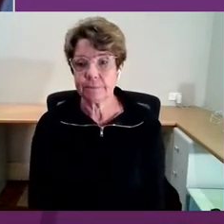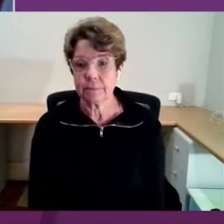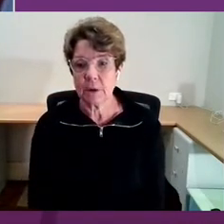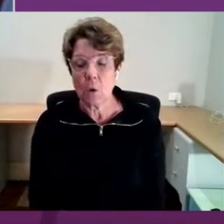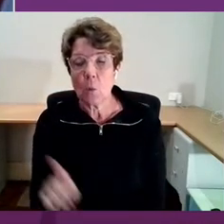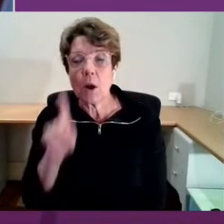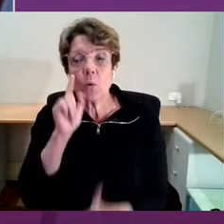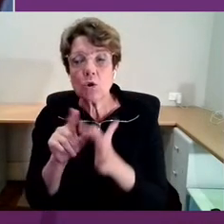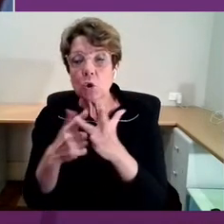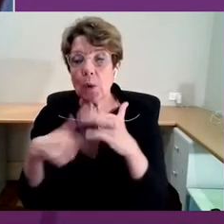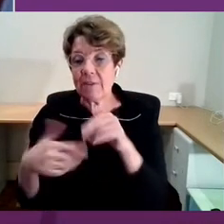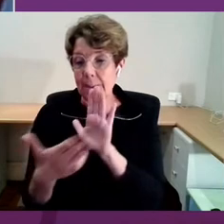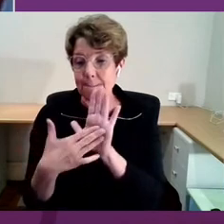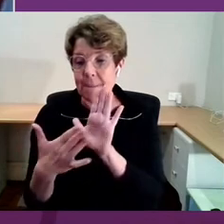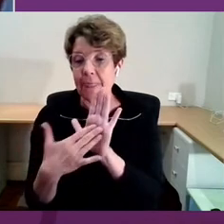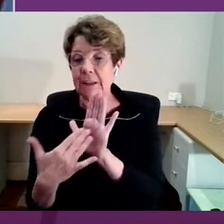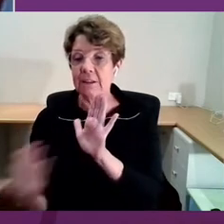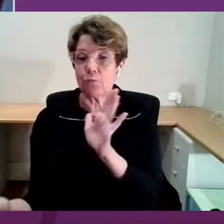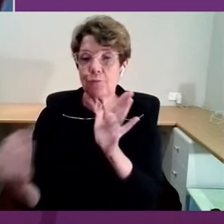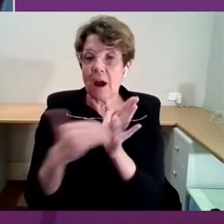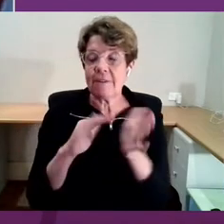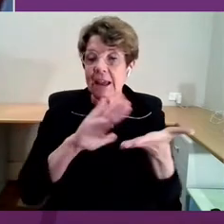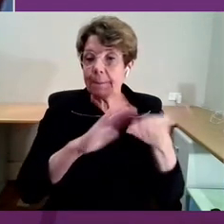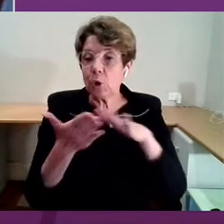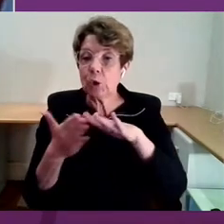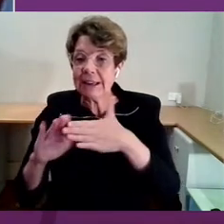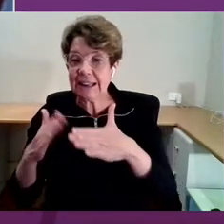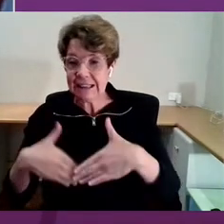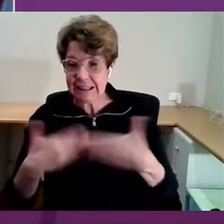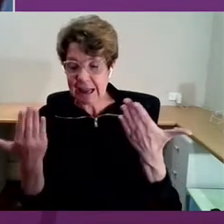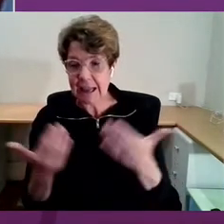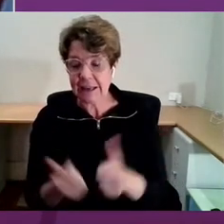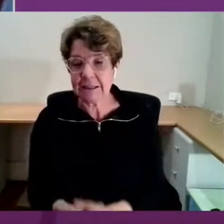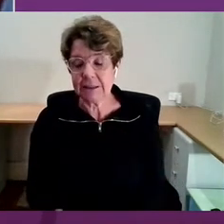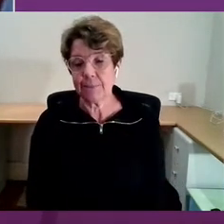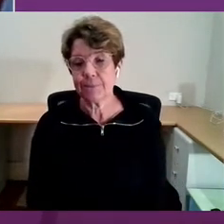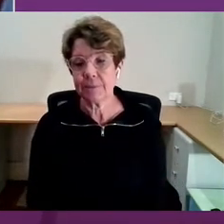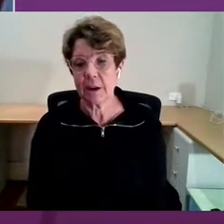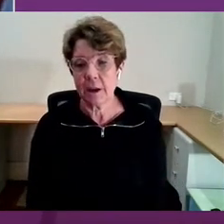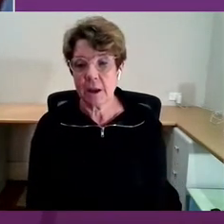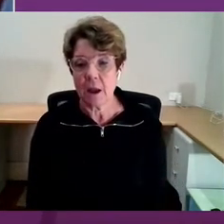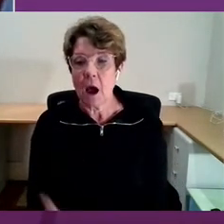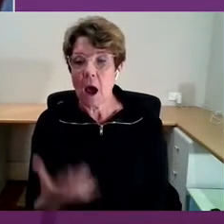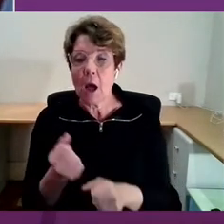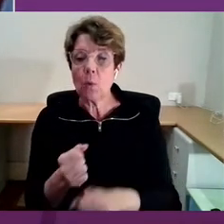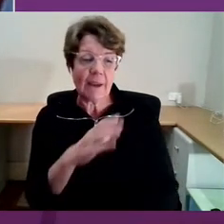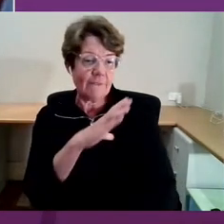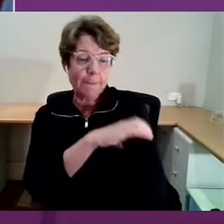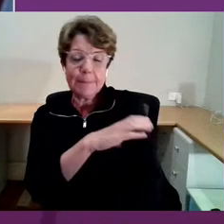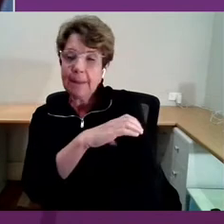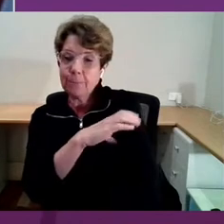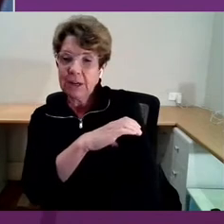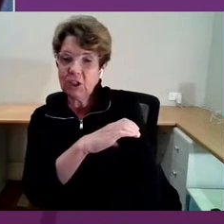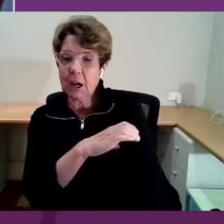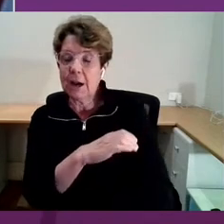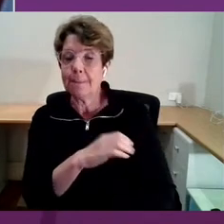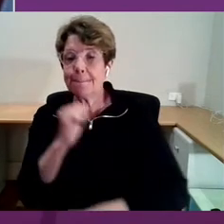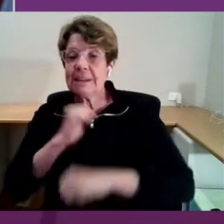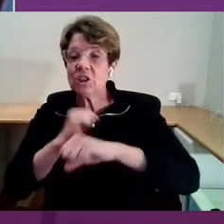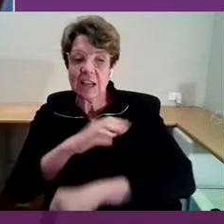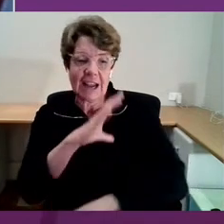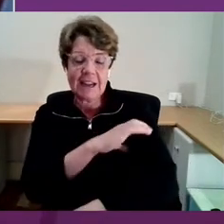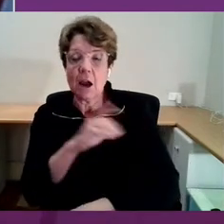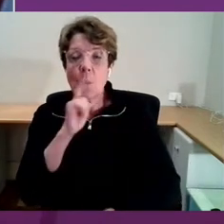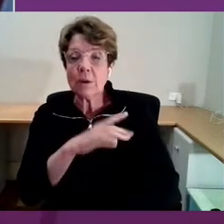they would come to community days is have a sphygmo, a blood pressure machine on the table and I would take their blood